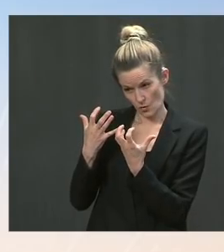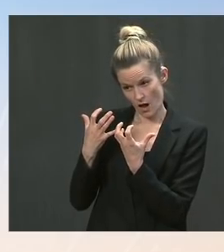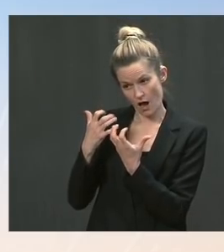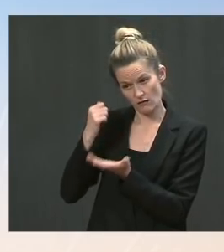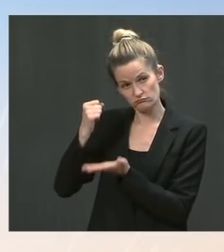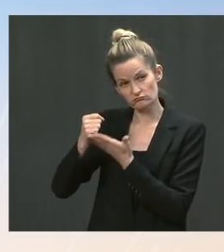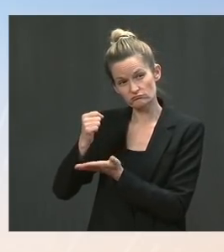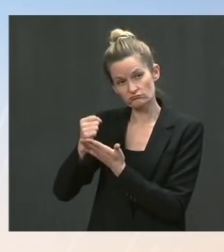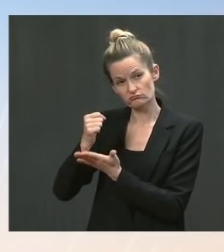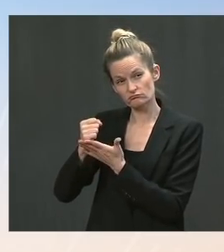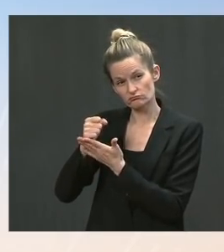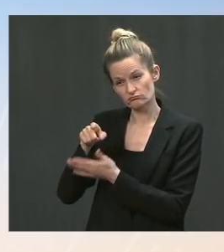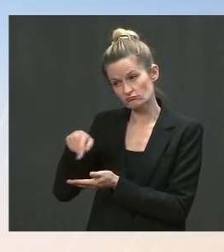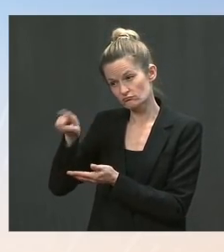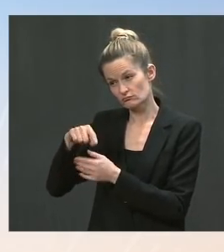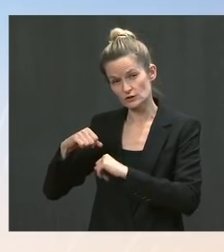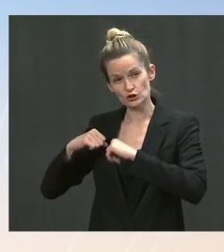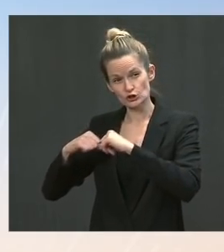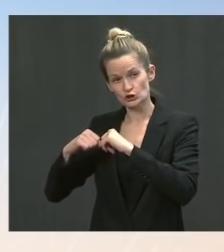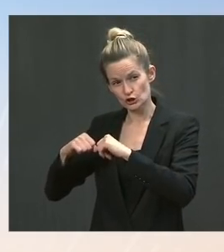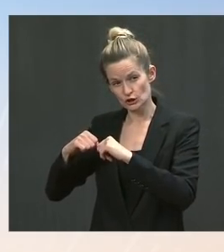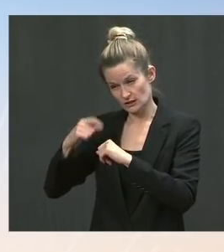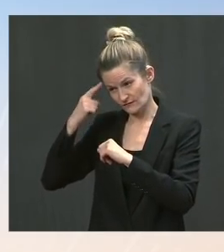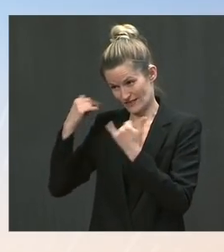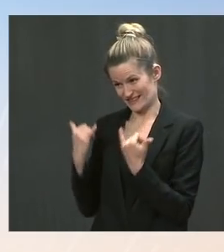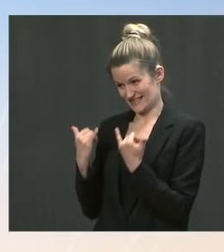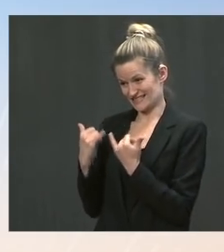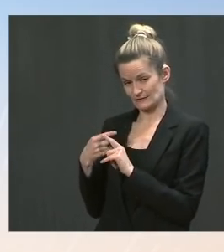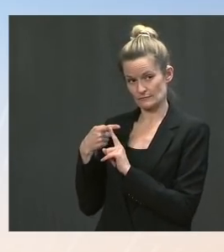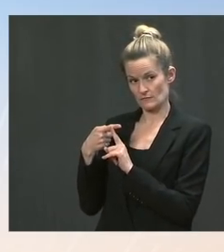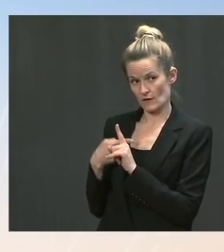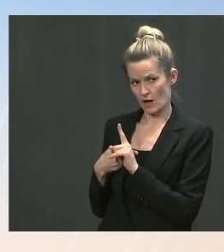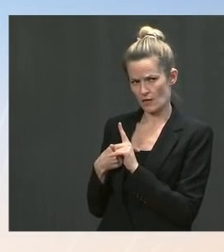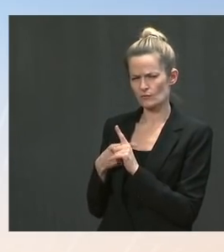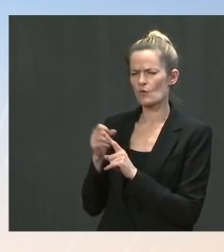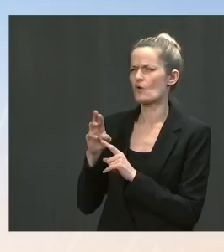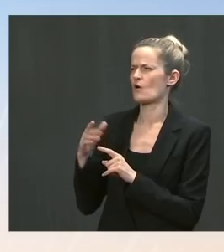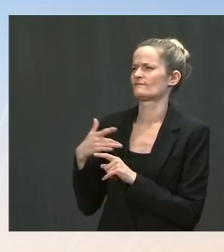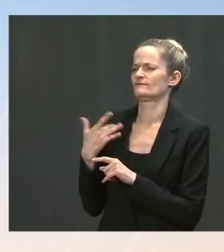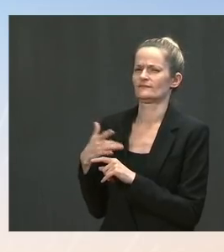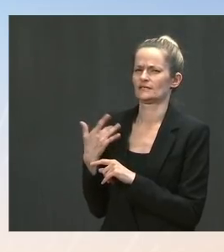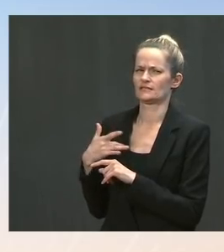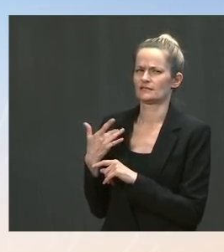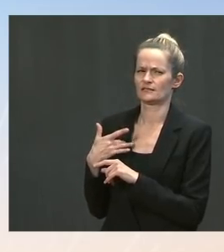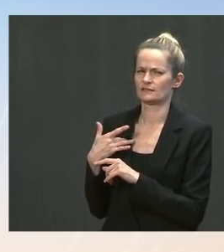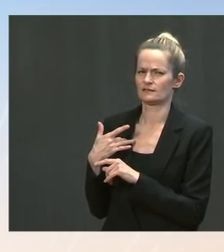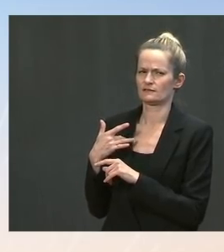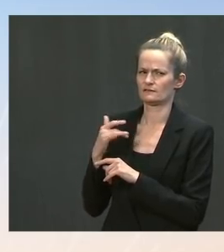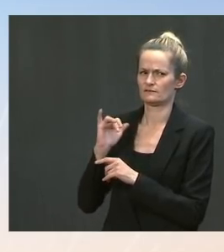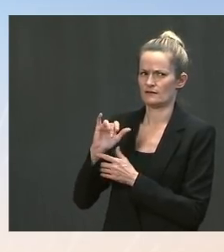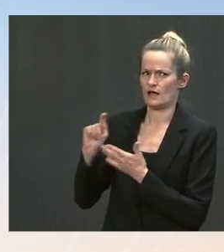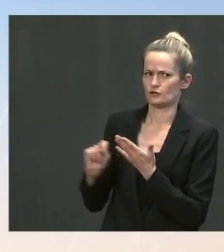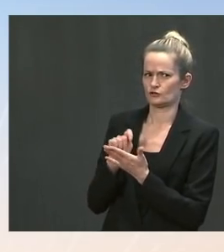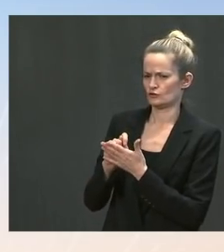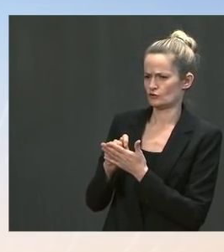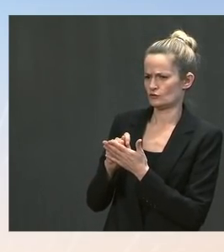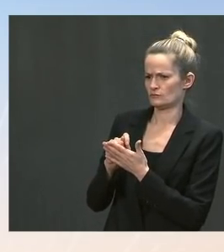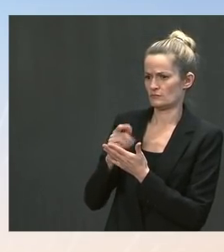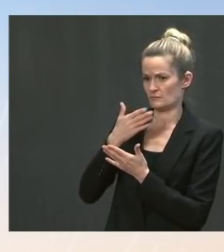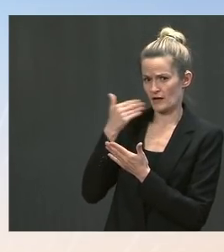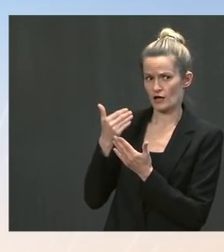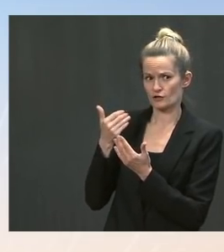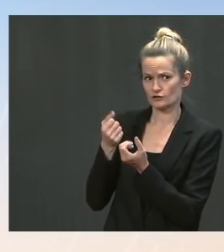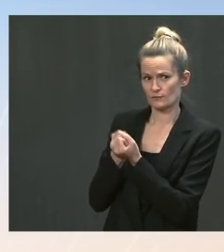end at the end of this month? Or is there a possibility that short-term micro-campaigns like that will continue beyond? Ms. That's a great question,